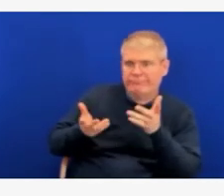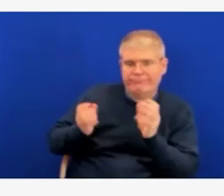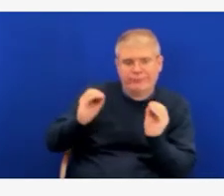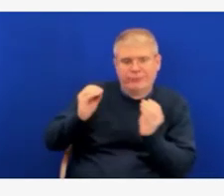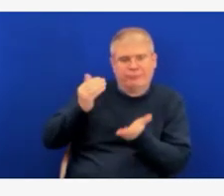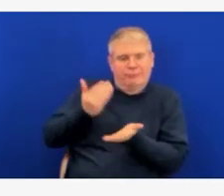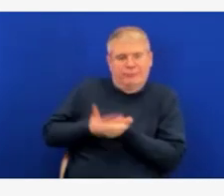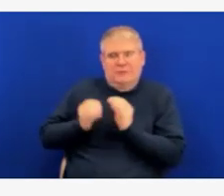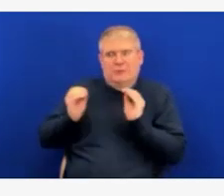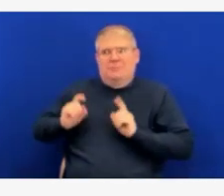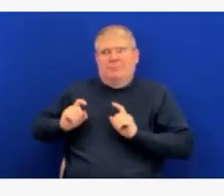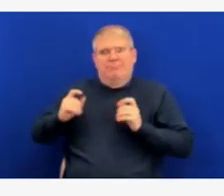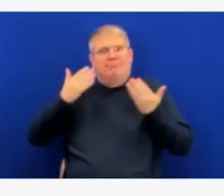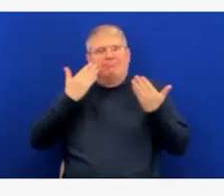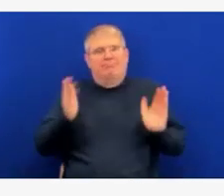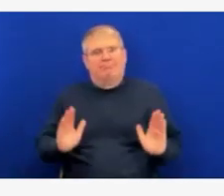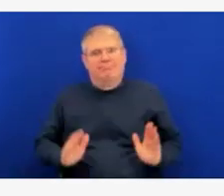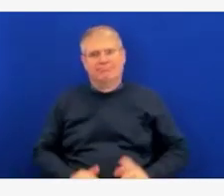Nikki, you're on mute.